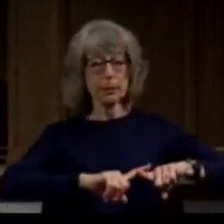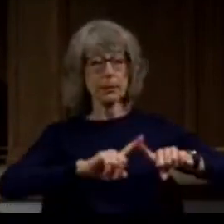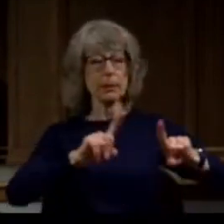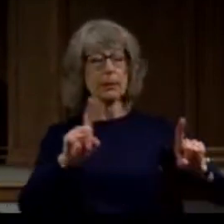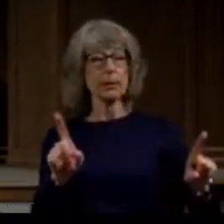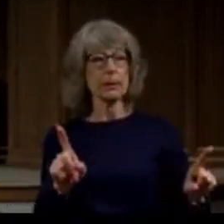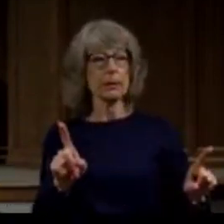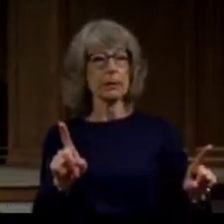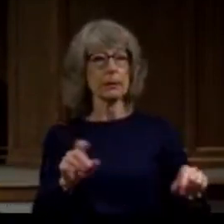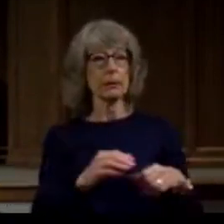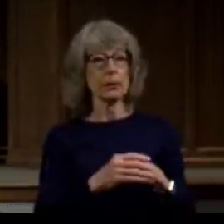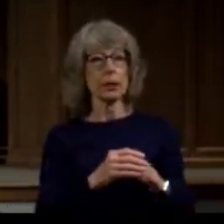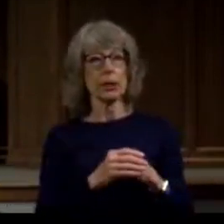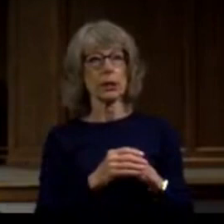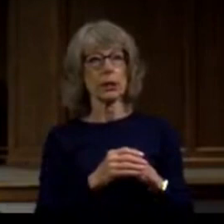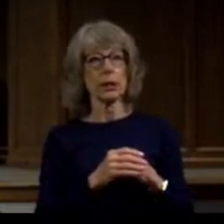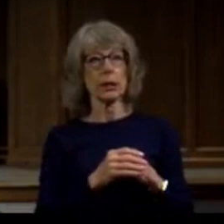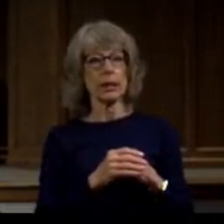science is not the enemy